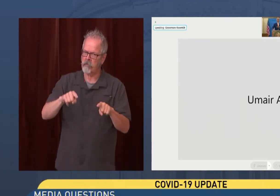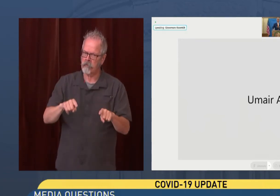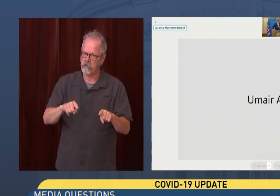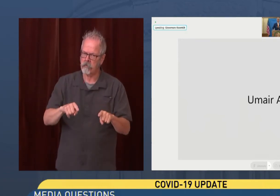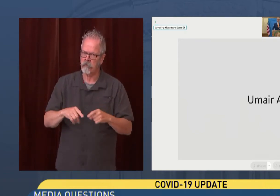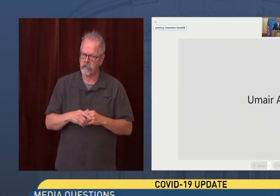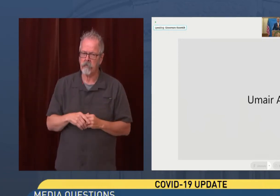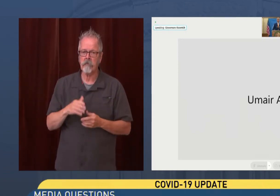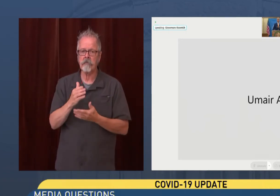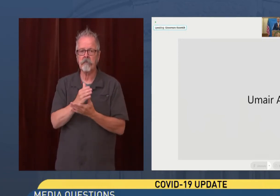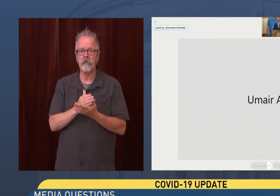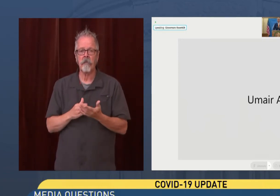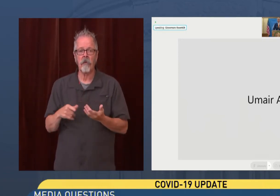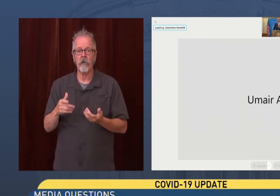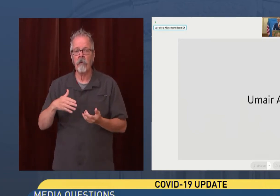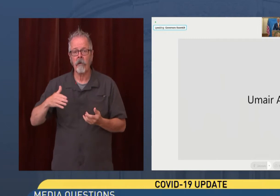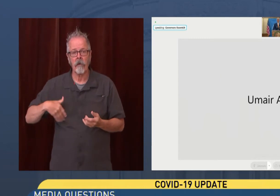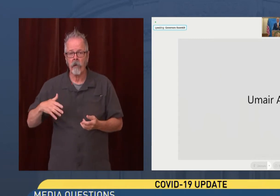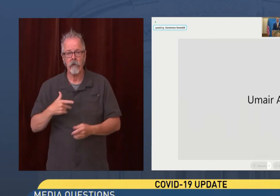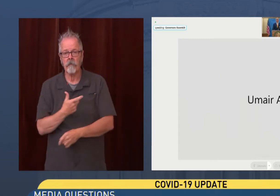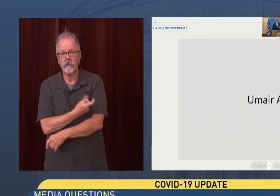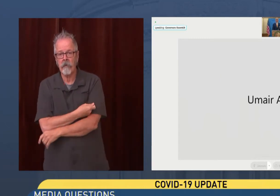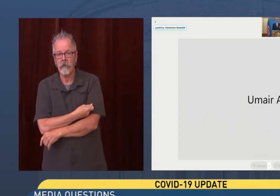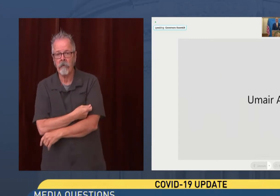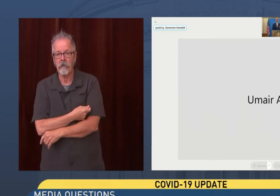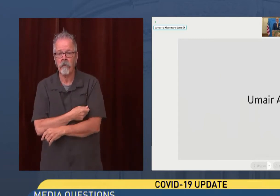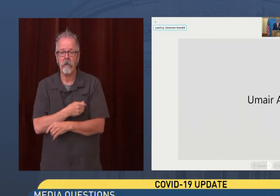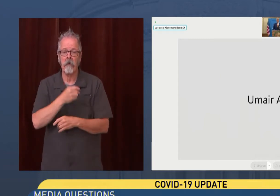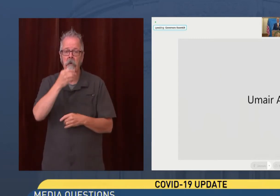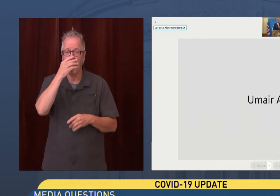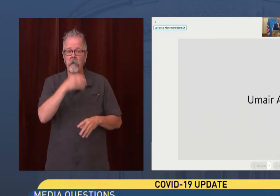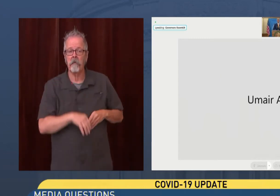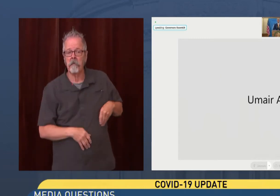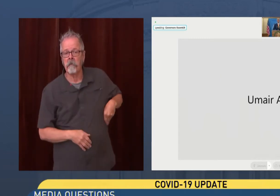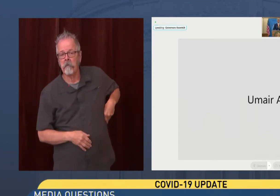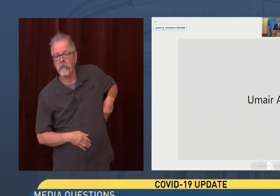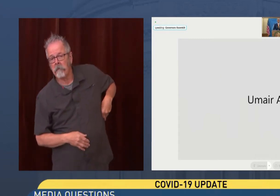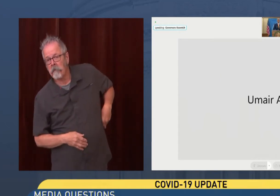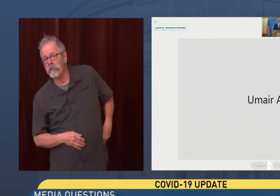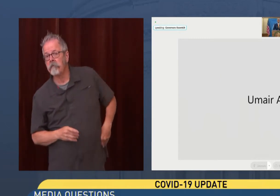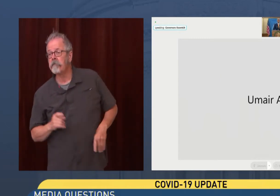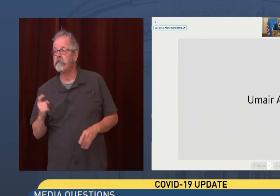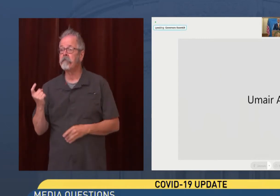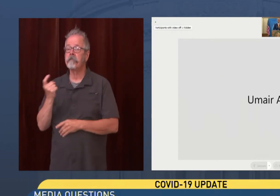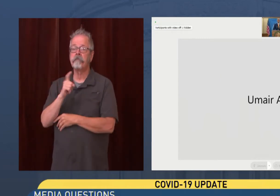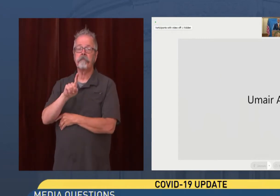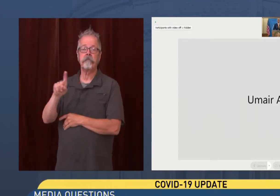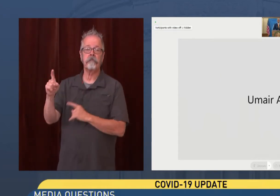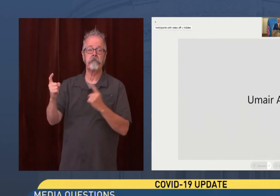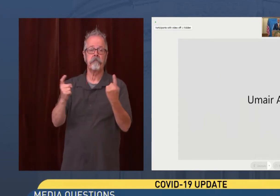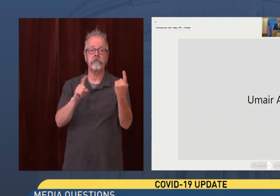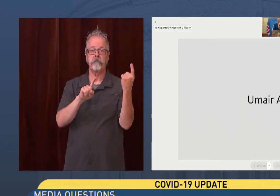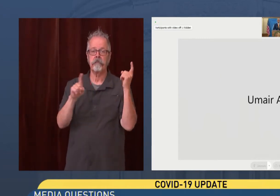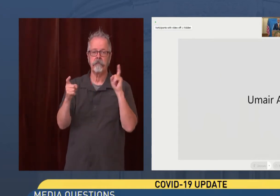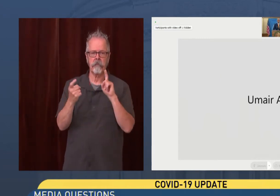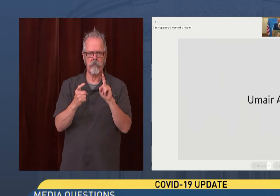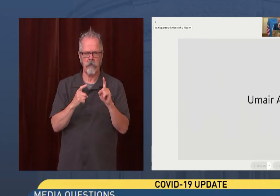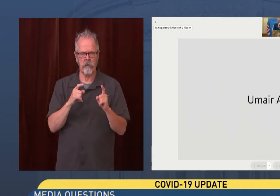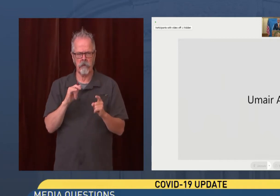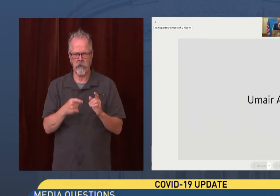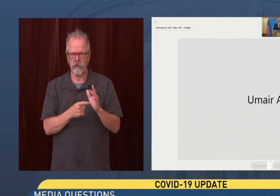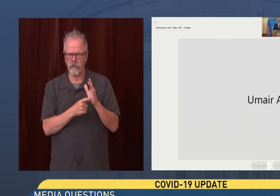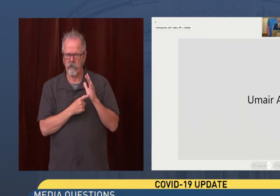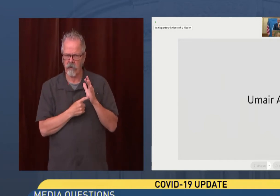unvaccinated are just not doing the right thing by wearing the masks as well. And that's the requirement. And so that does not change.